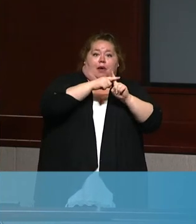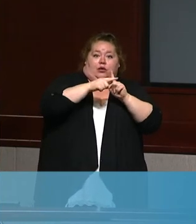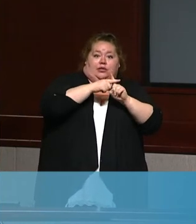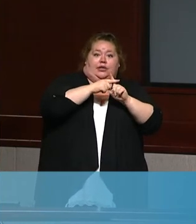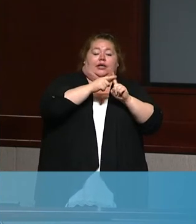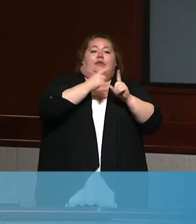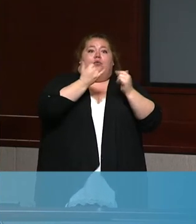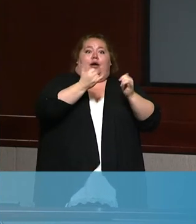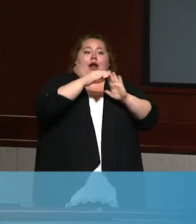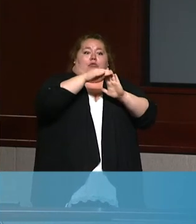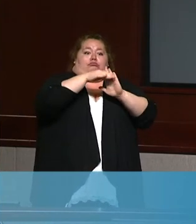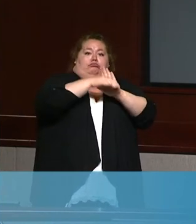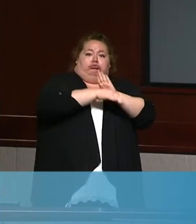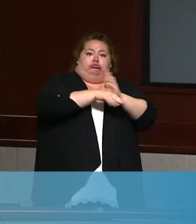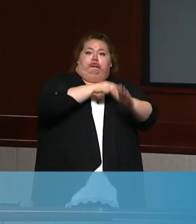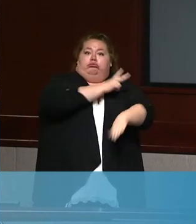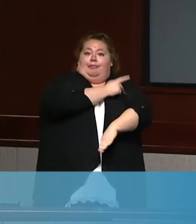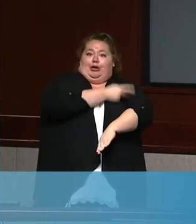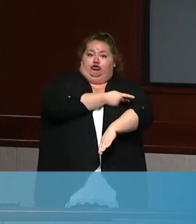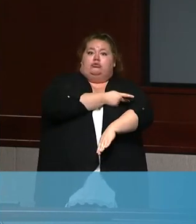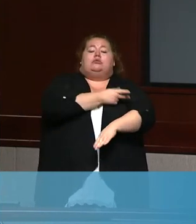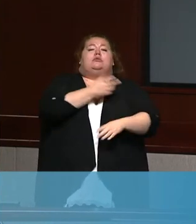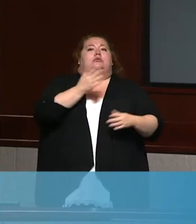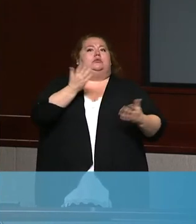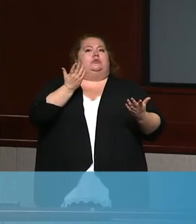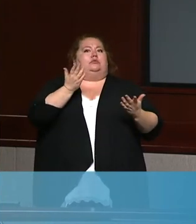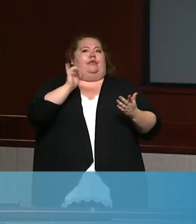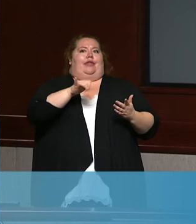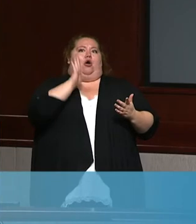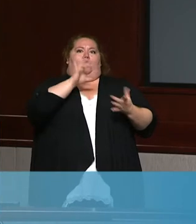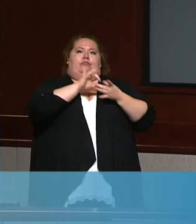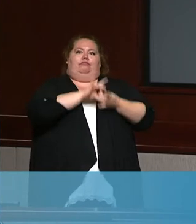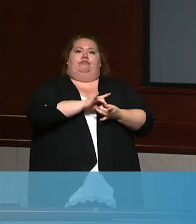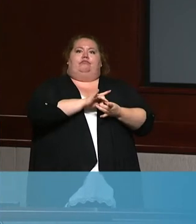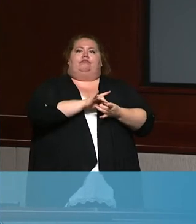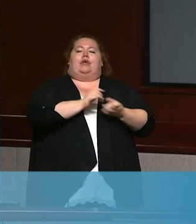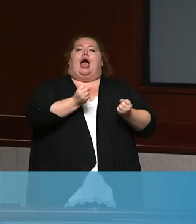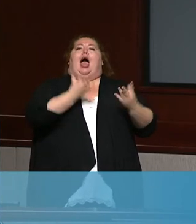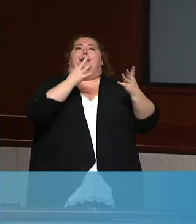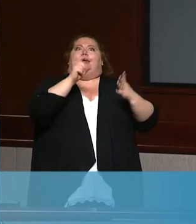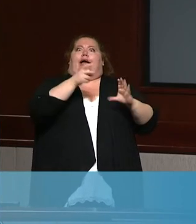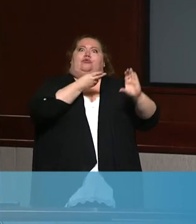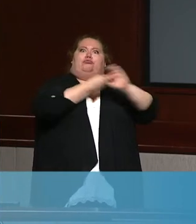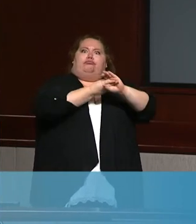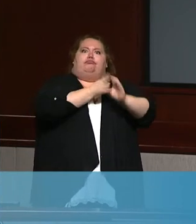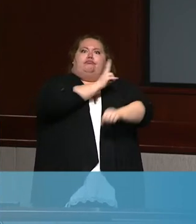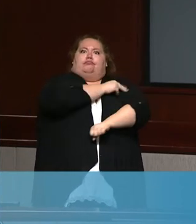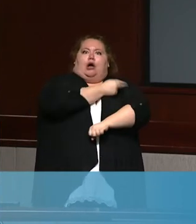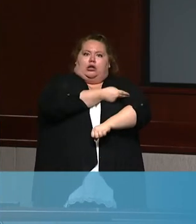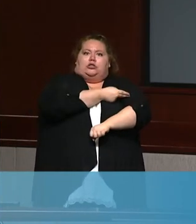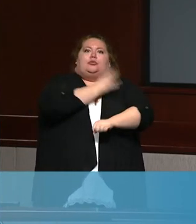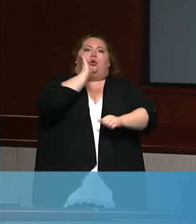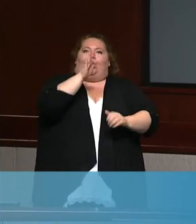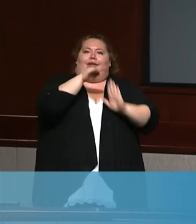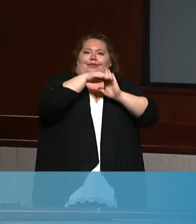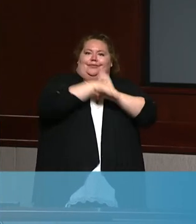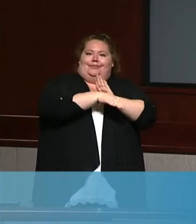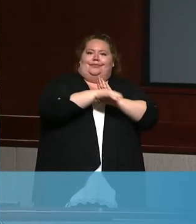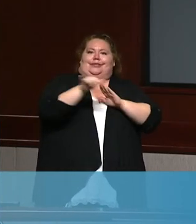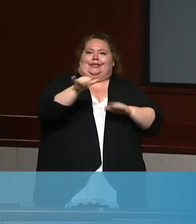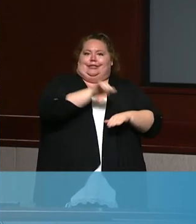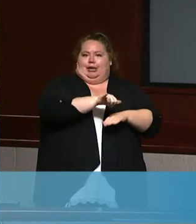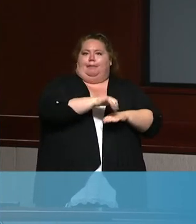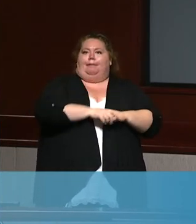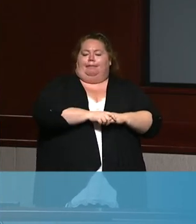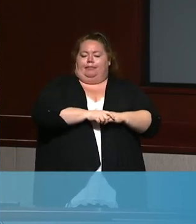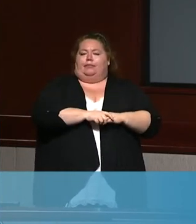continue to decline that hopefully the number of patients, um, that have to be hospitalized and stay in the hospital due to COVID-19 will also decline. So these